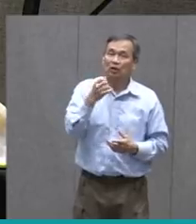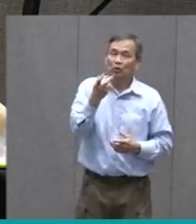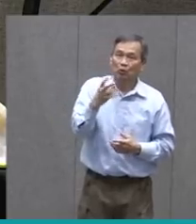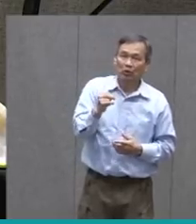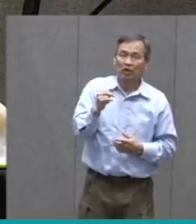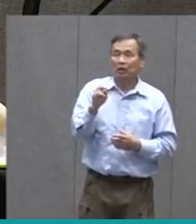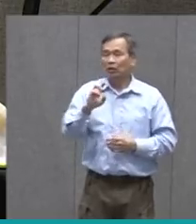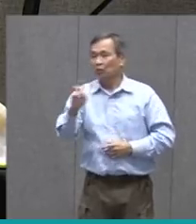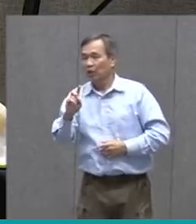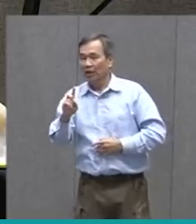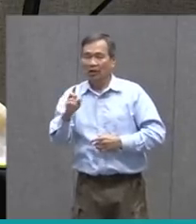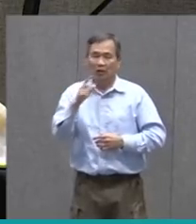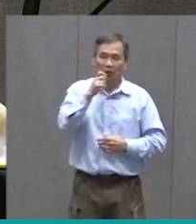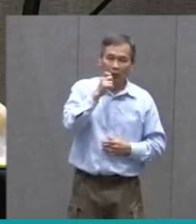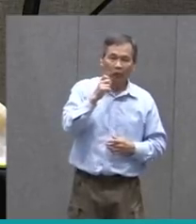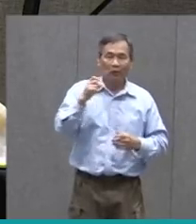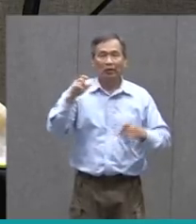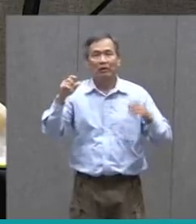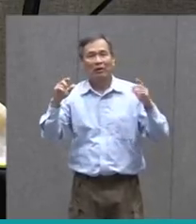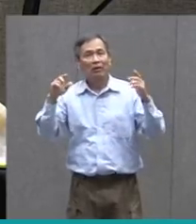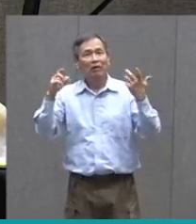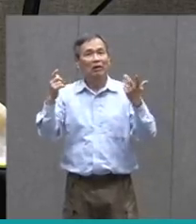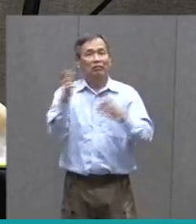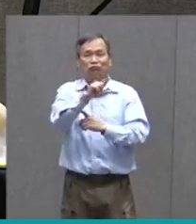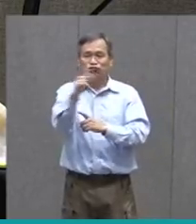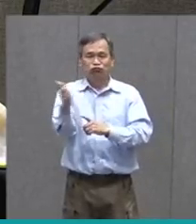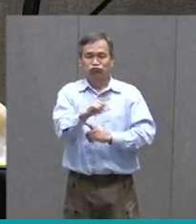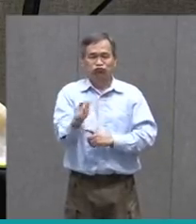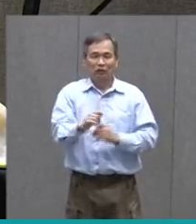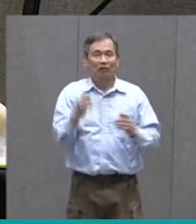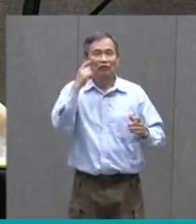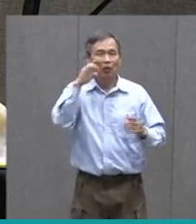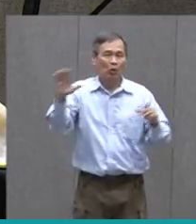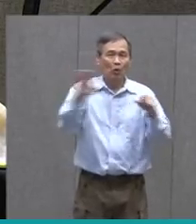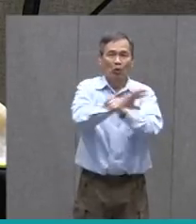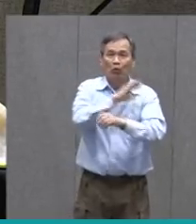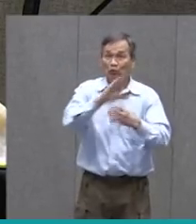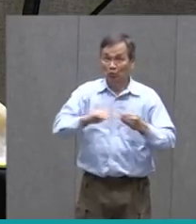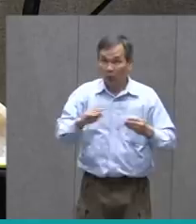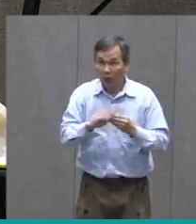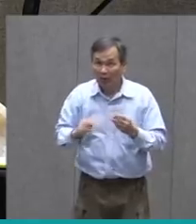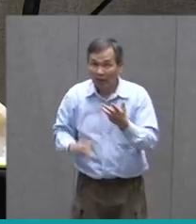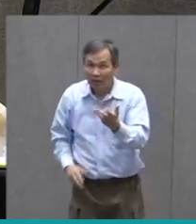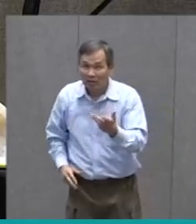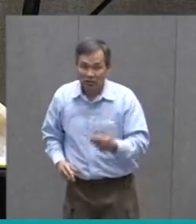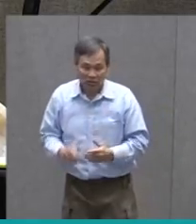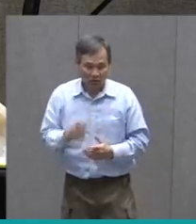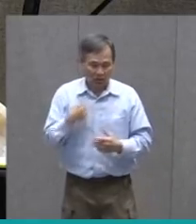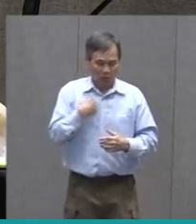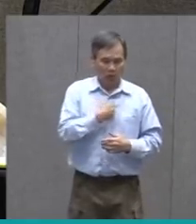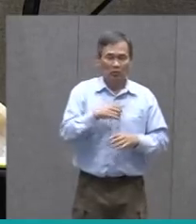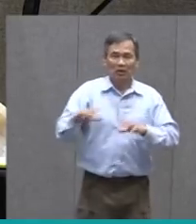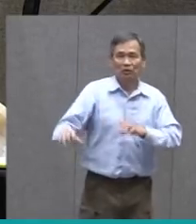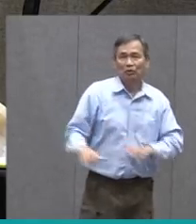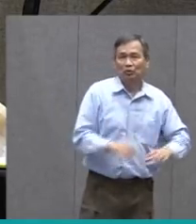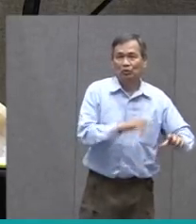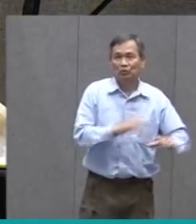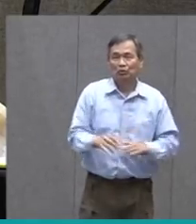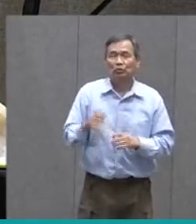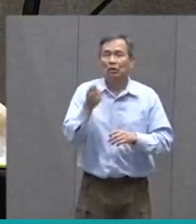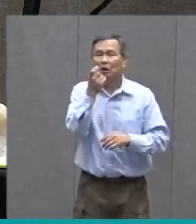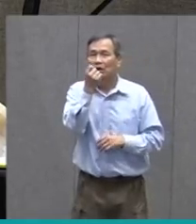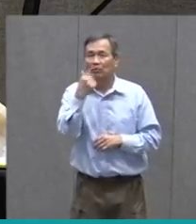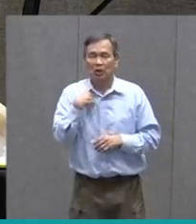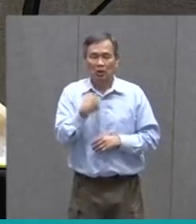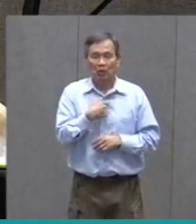goes third And on and on and on Through the story So what we're going to do A little bit today Is we're going to